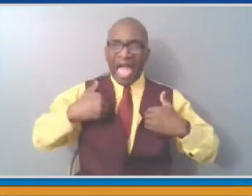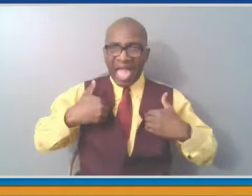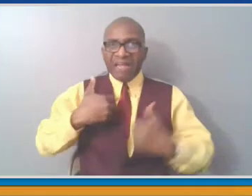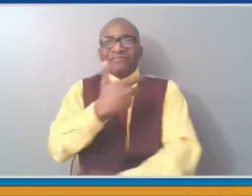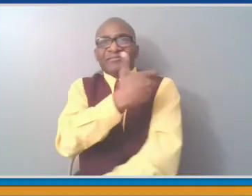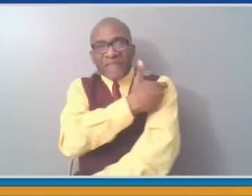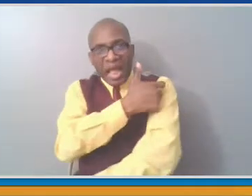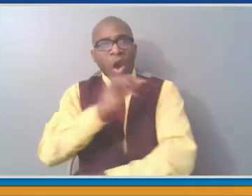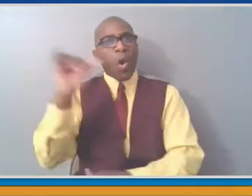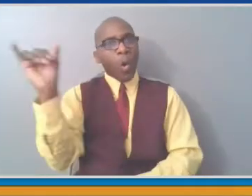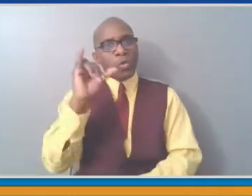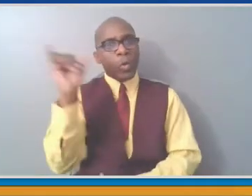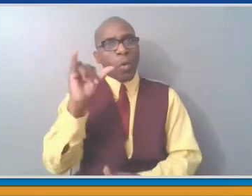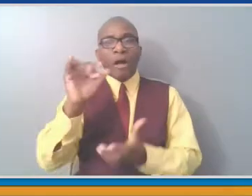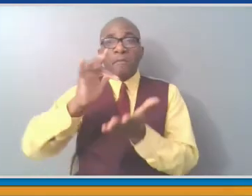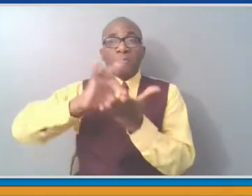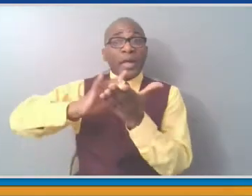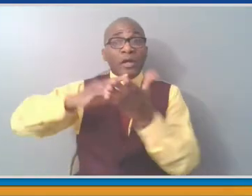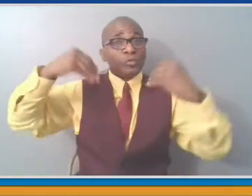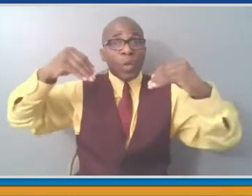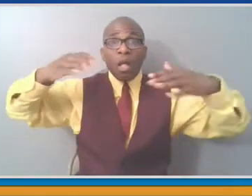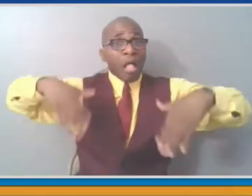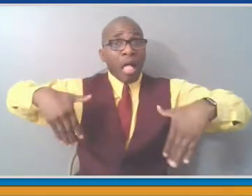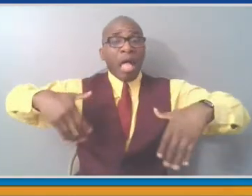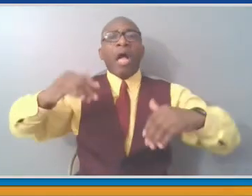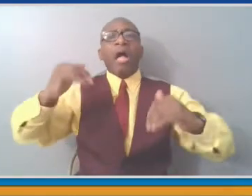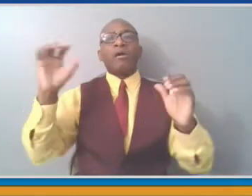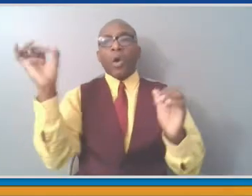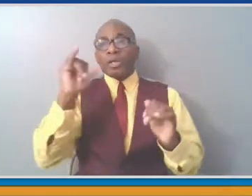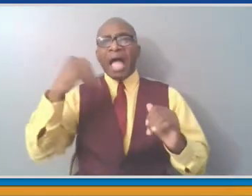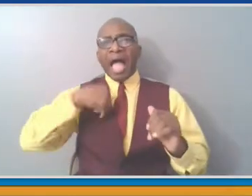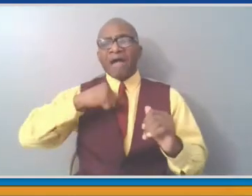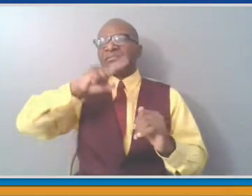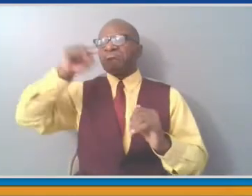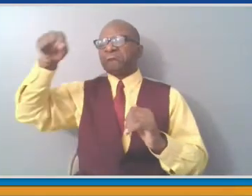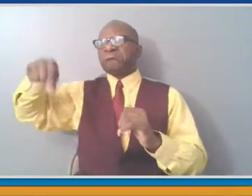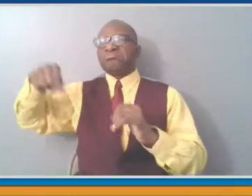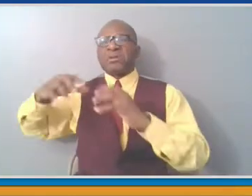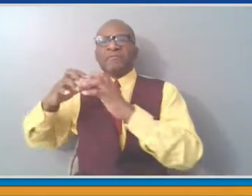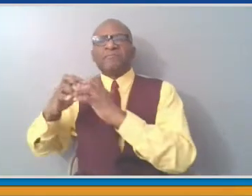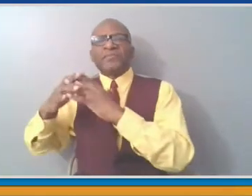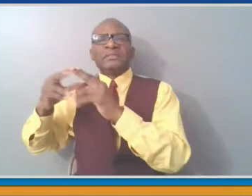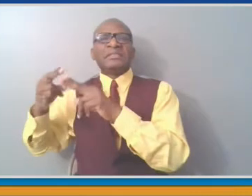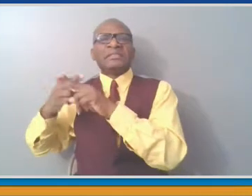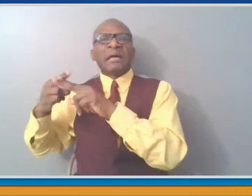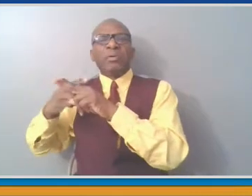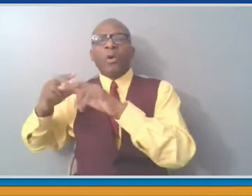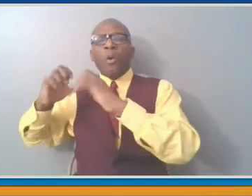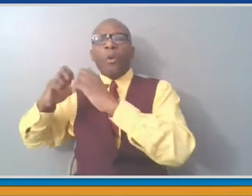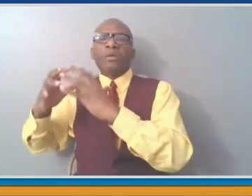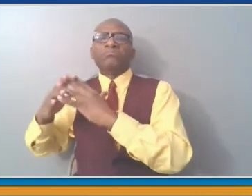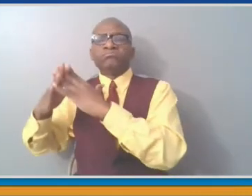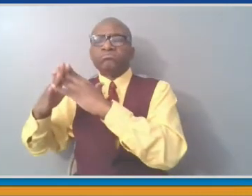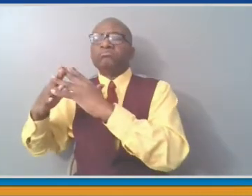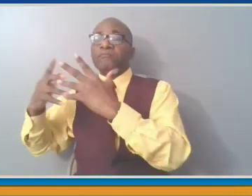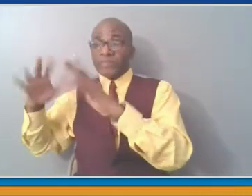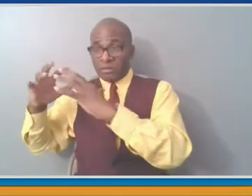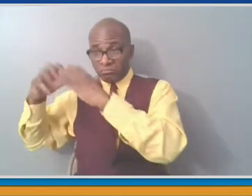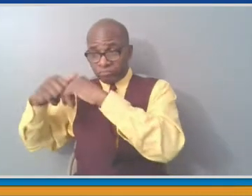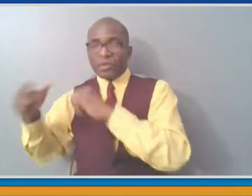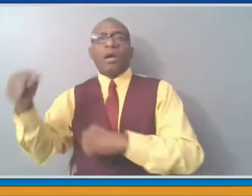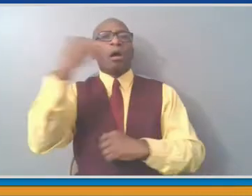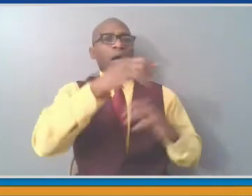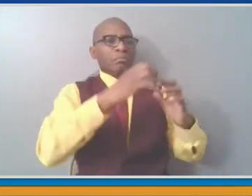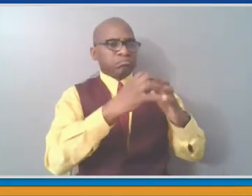Portchester last week. Earlier in the week, we had one in Bedford. The prior weekend, there was a satellite spot at